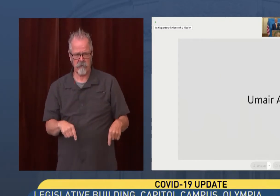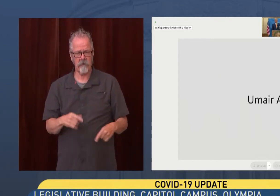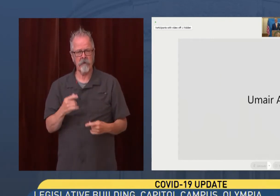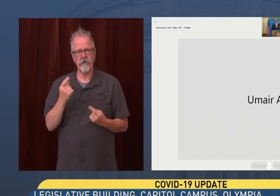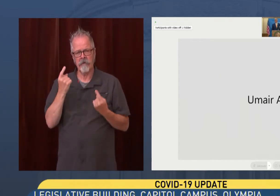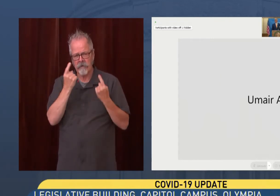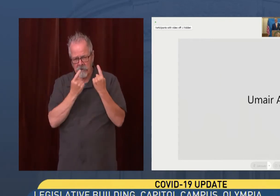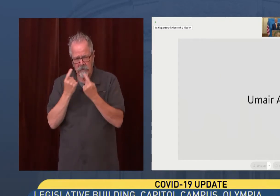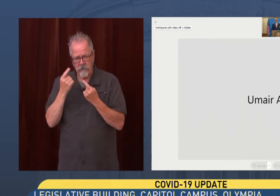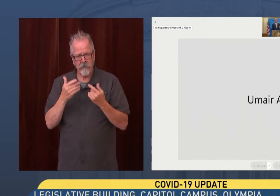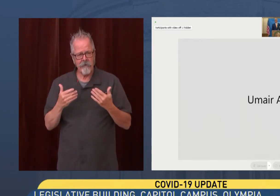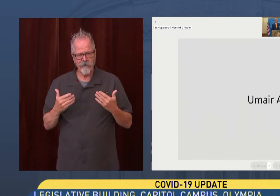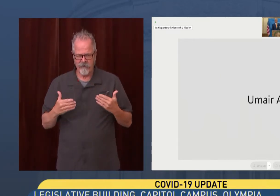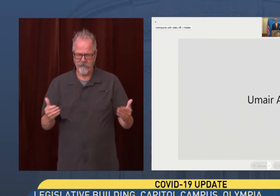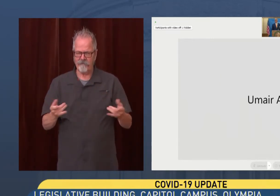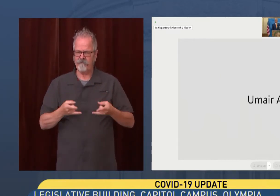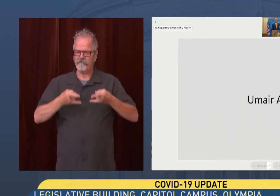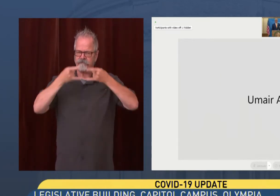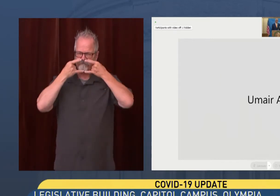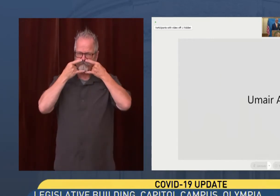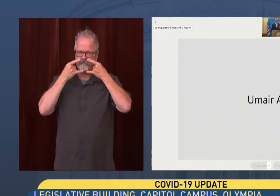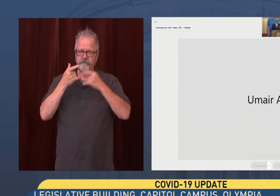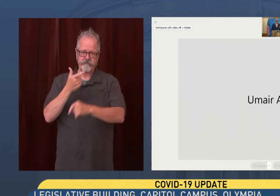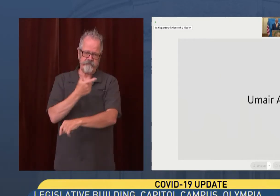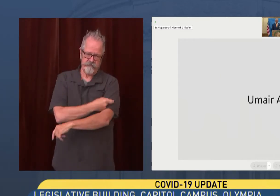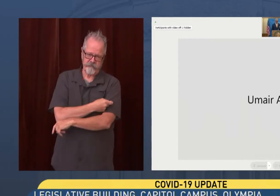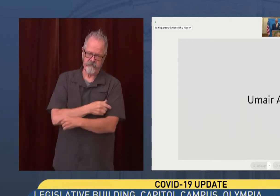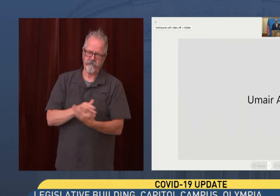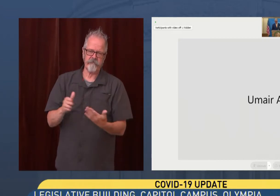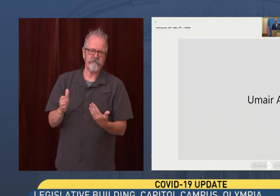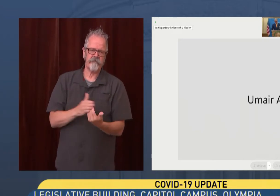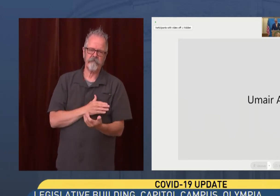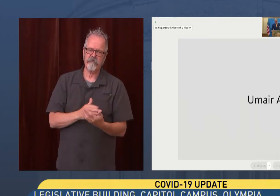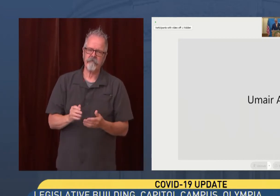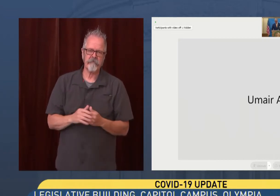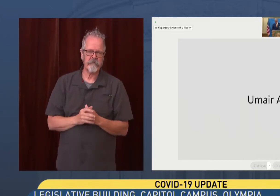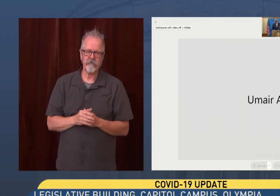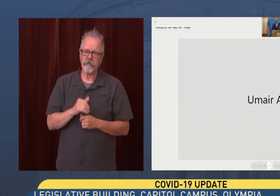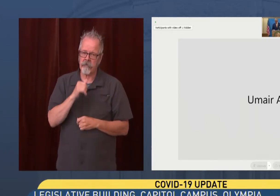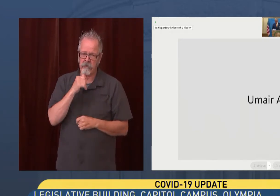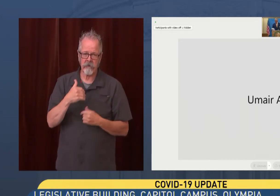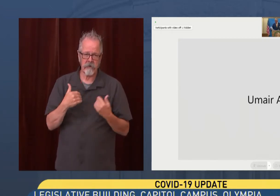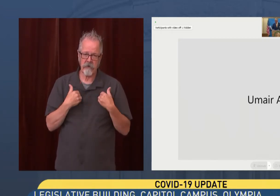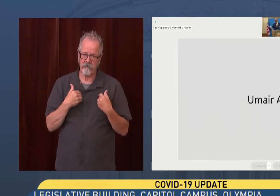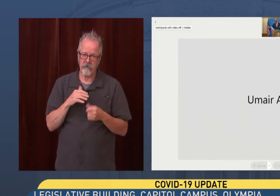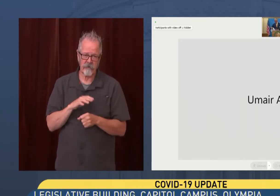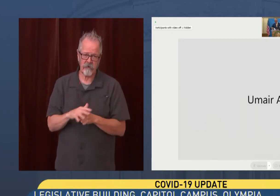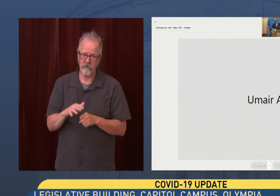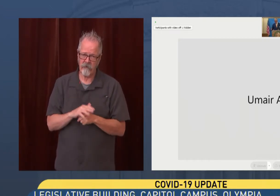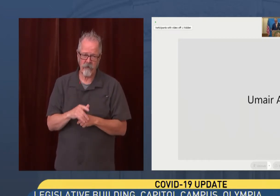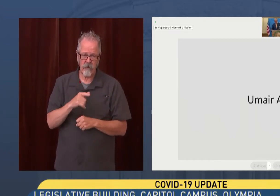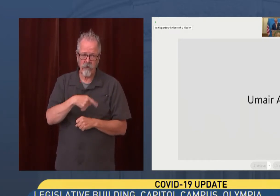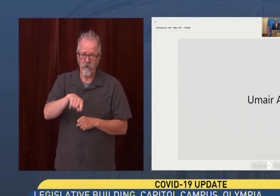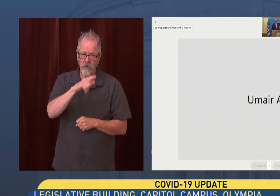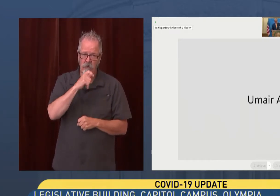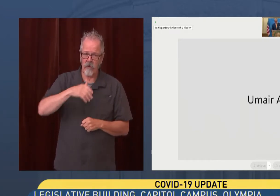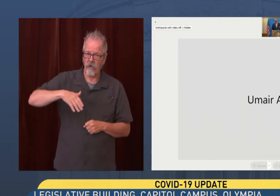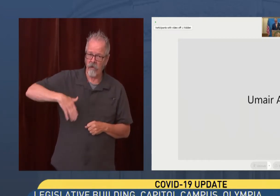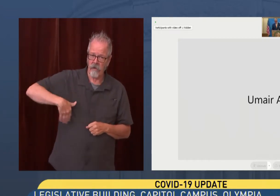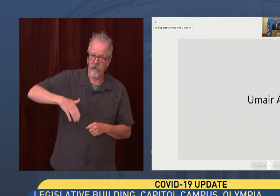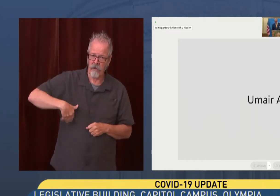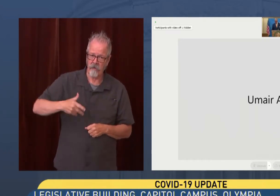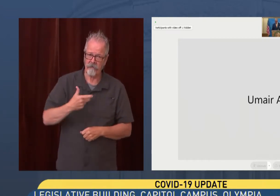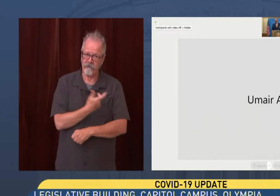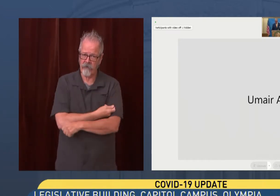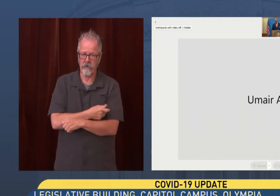even if they're vaccinated because they're simply or just not enough vaccinated people out there. Let me close just